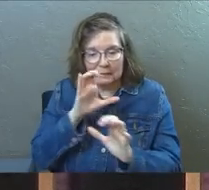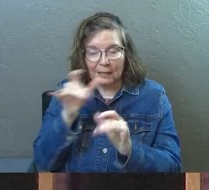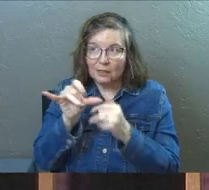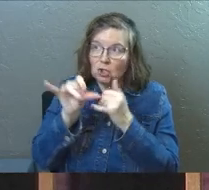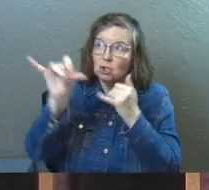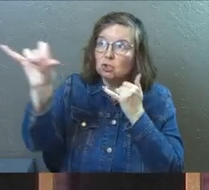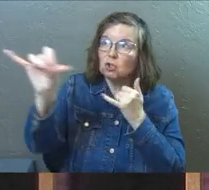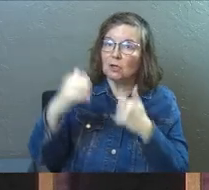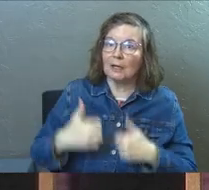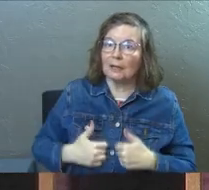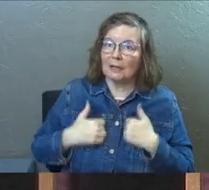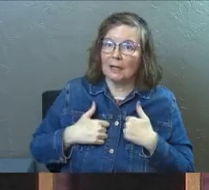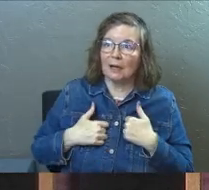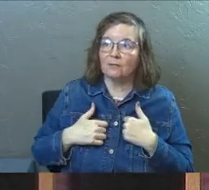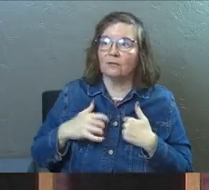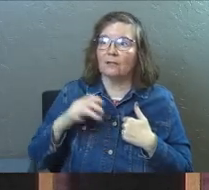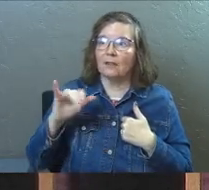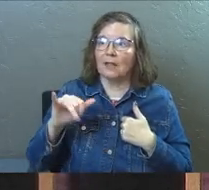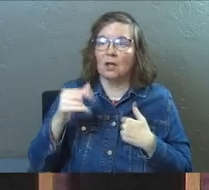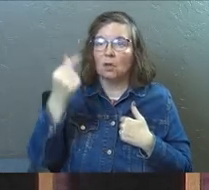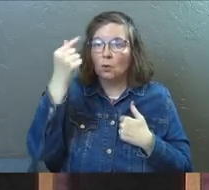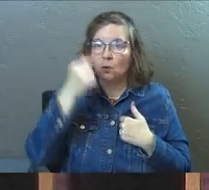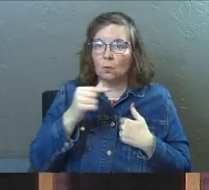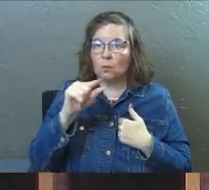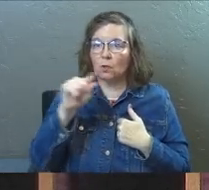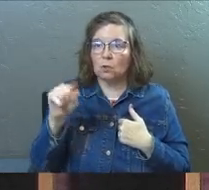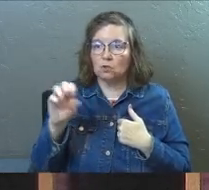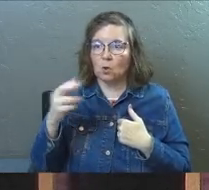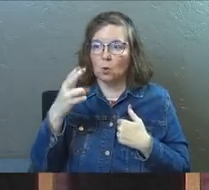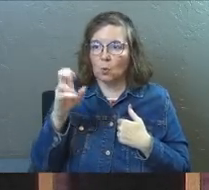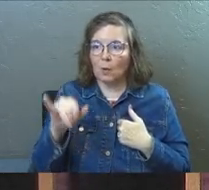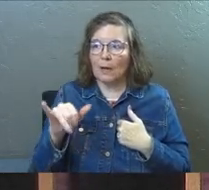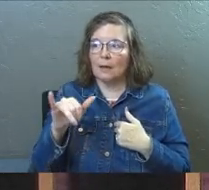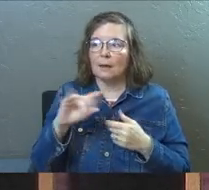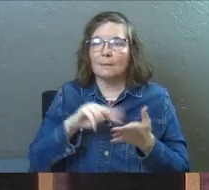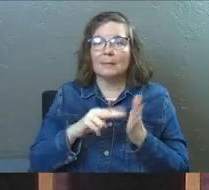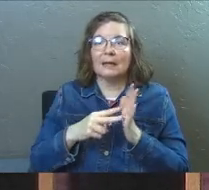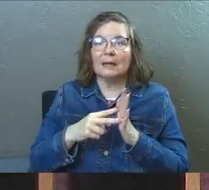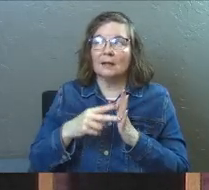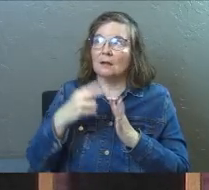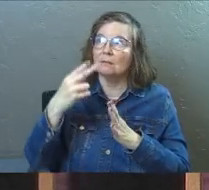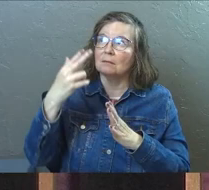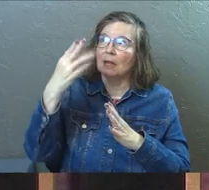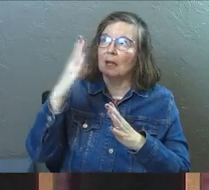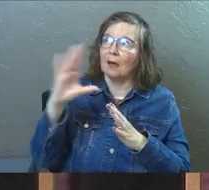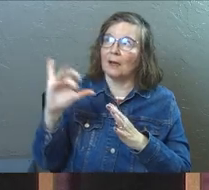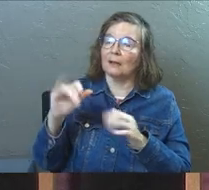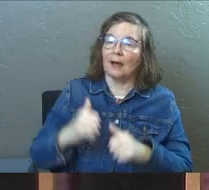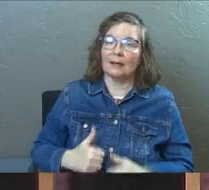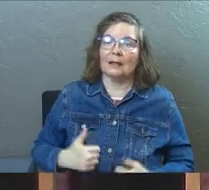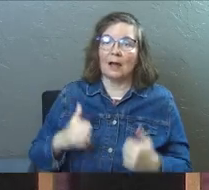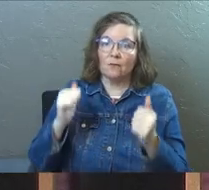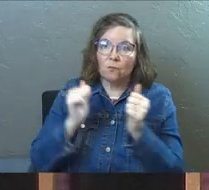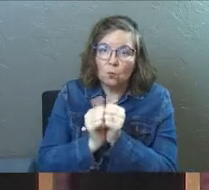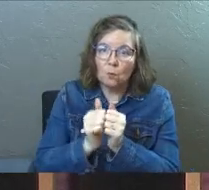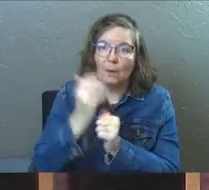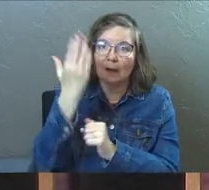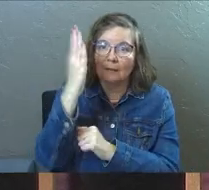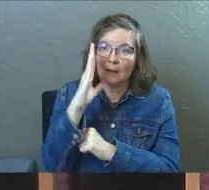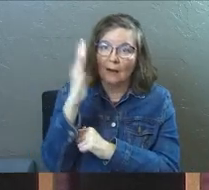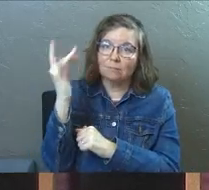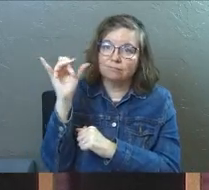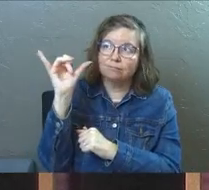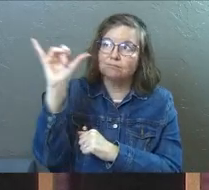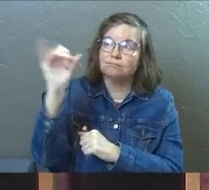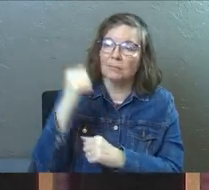the eternal life. That's zoe. That's the Greek is zoe there. It's the transcendent life, the life with God, the eternal life that the son